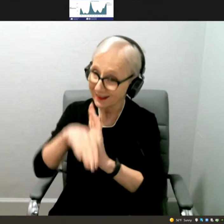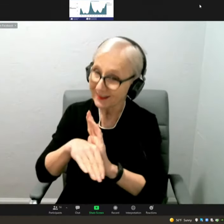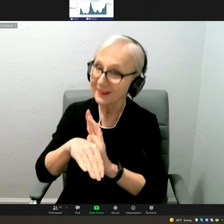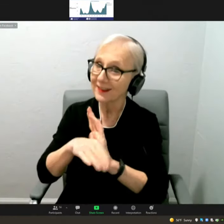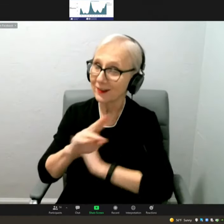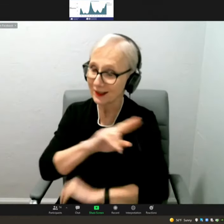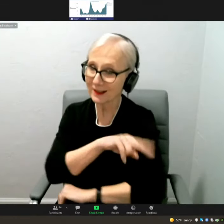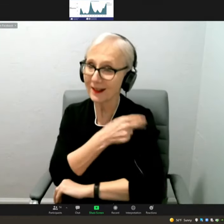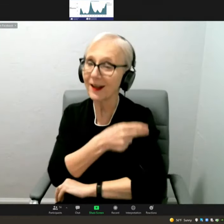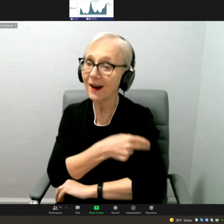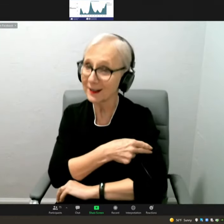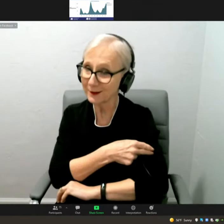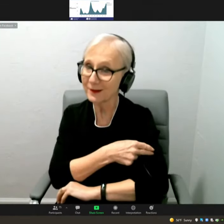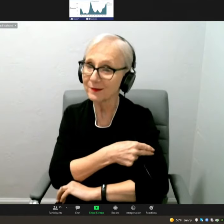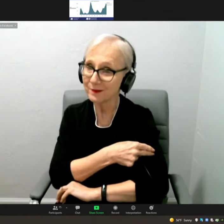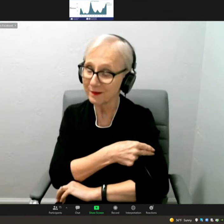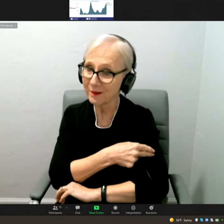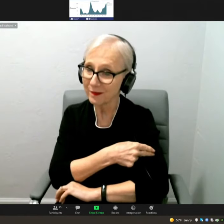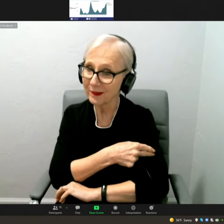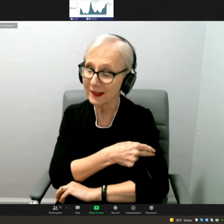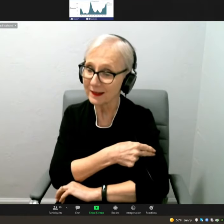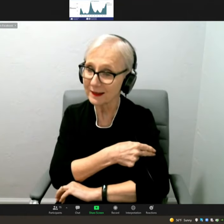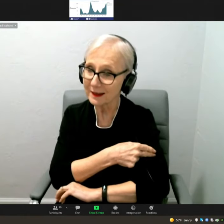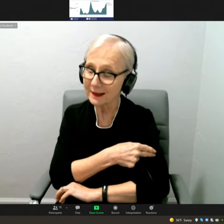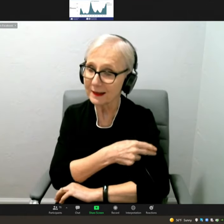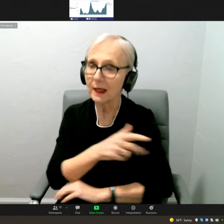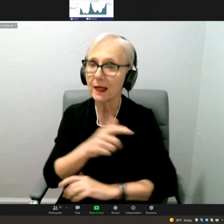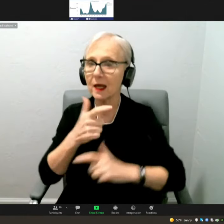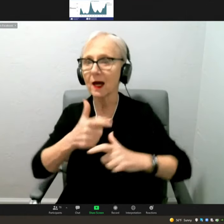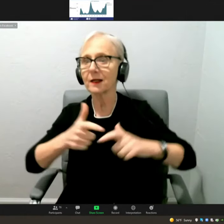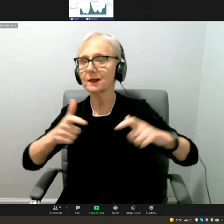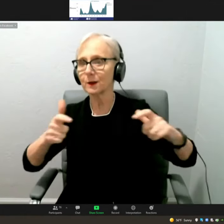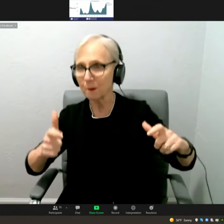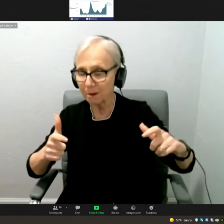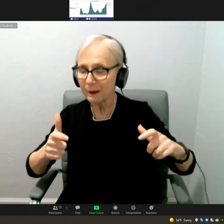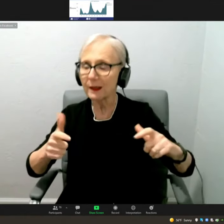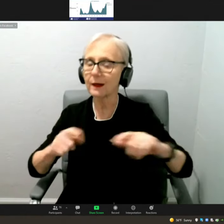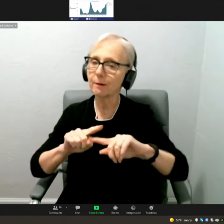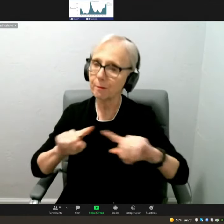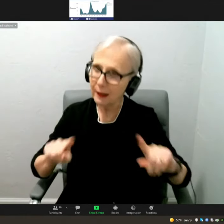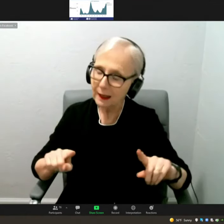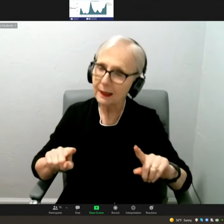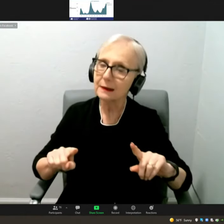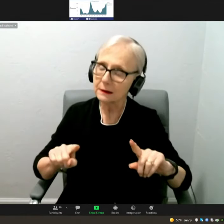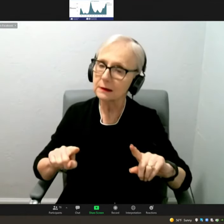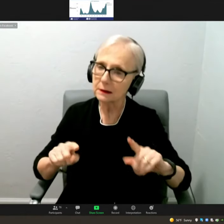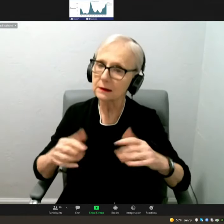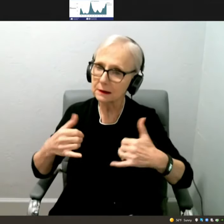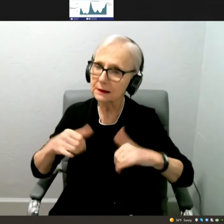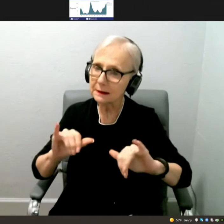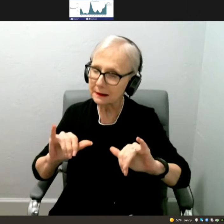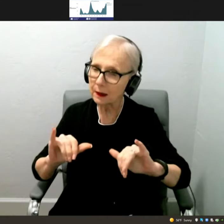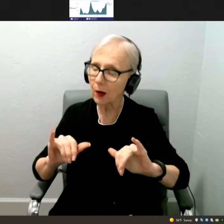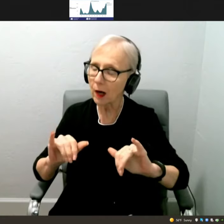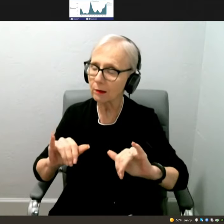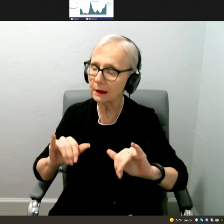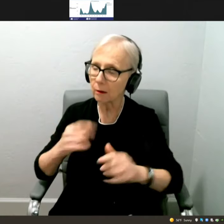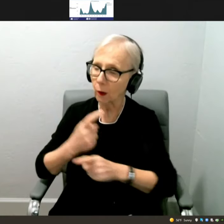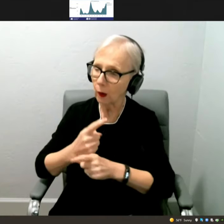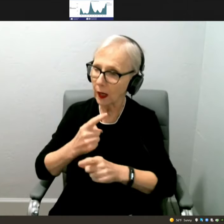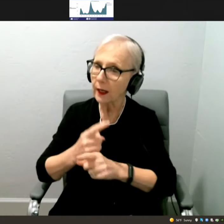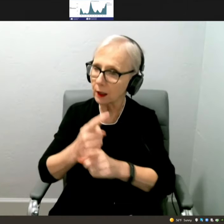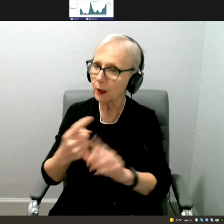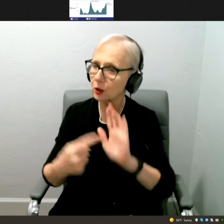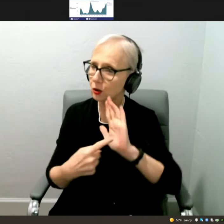that we're seeing right now is less dramatic than the decrease in cases that we've seen. And so I do think it probably more accurately